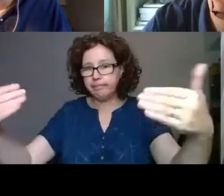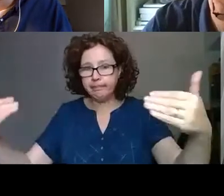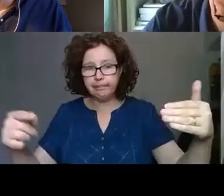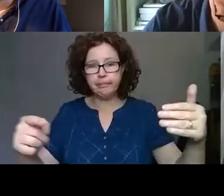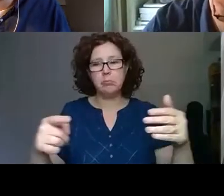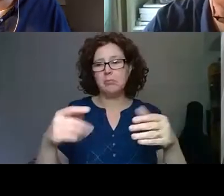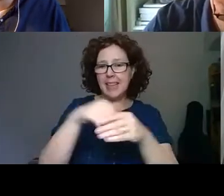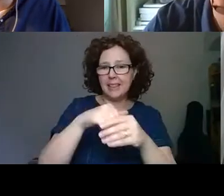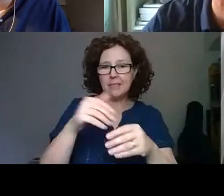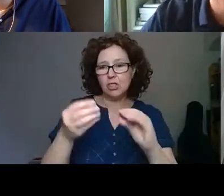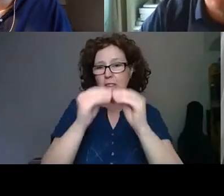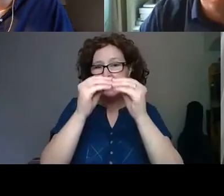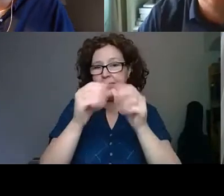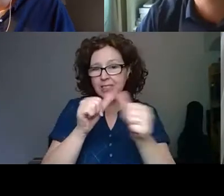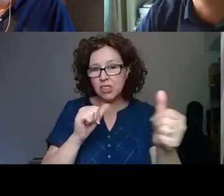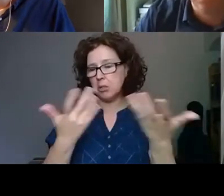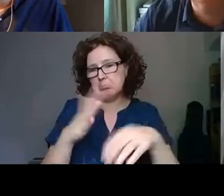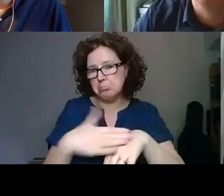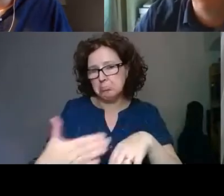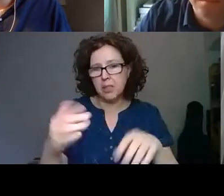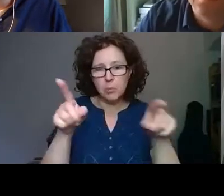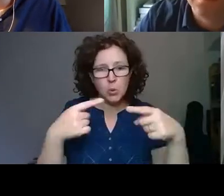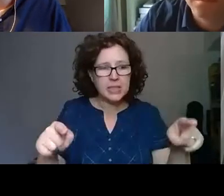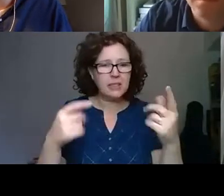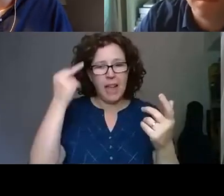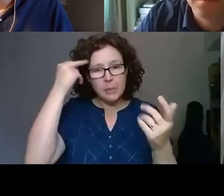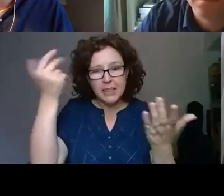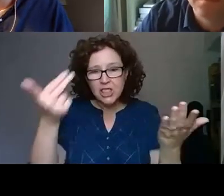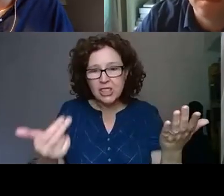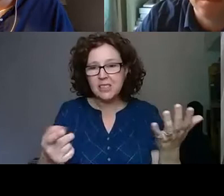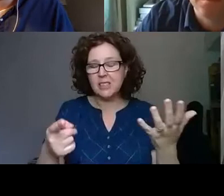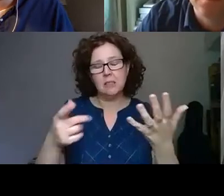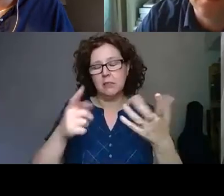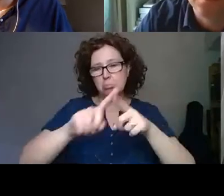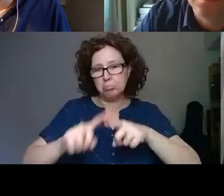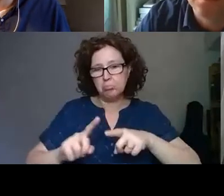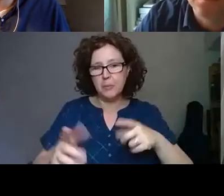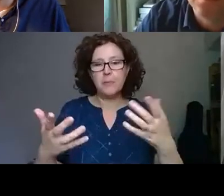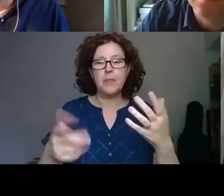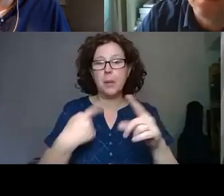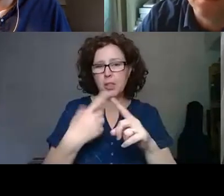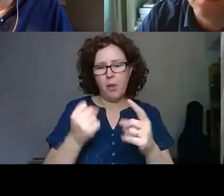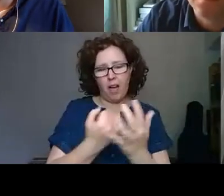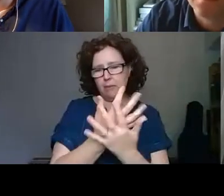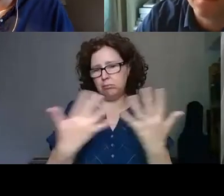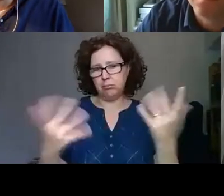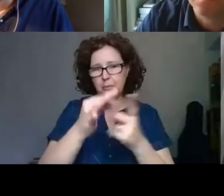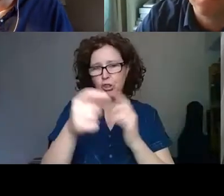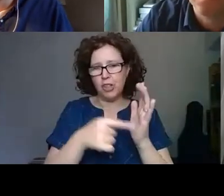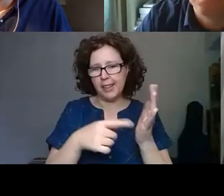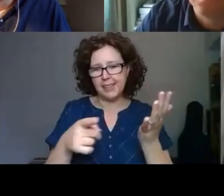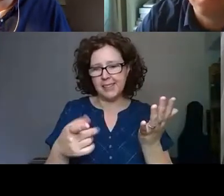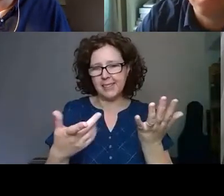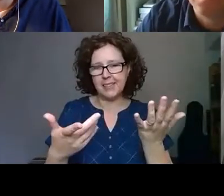whether that's through music and animation alone. And then we have a huge range of projects that work across